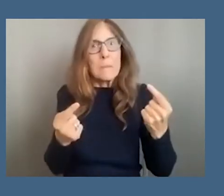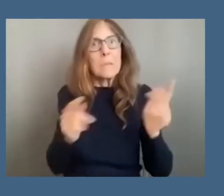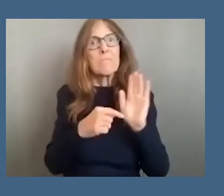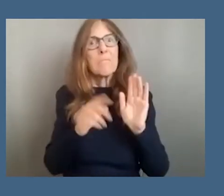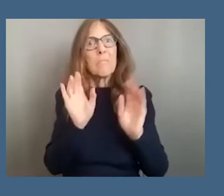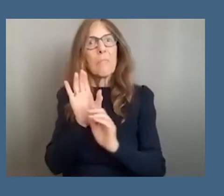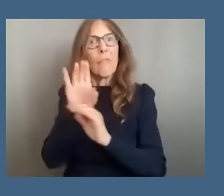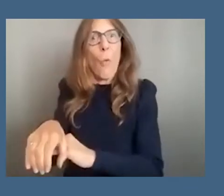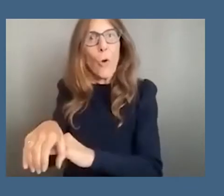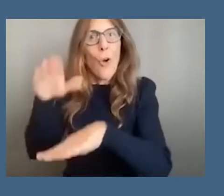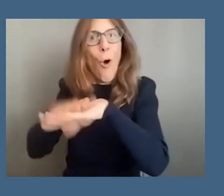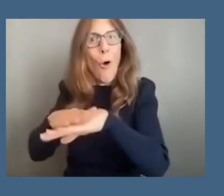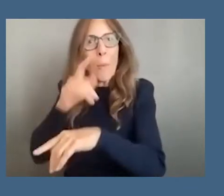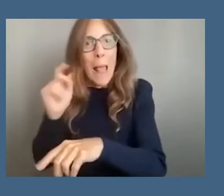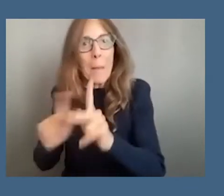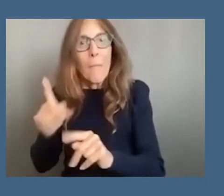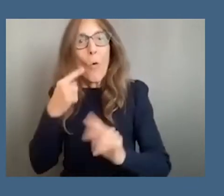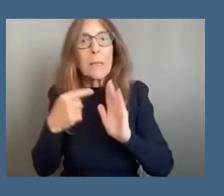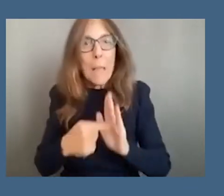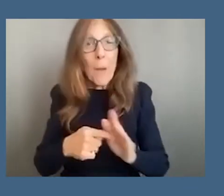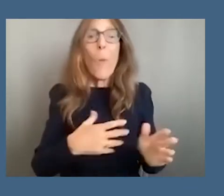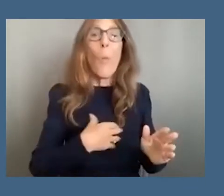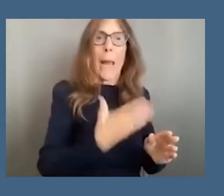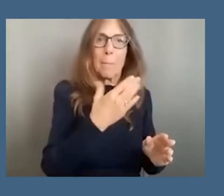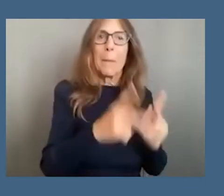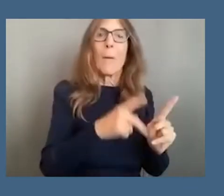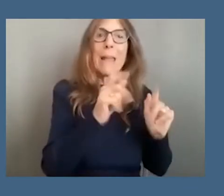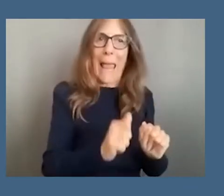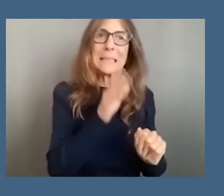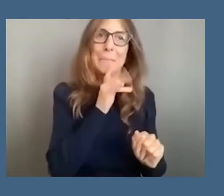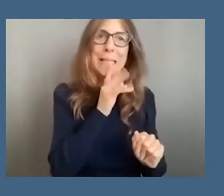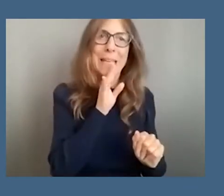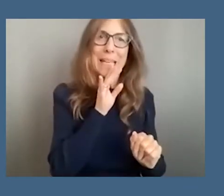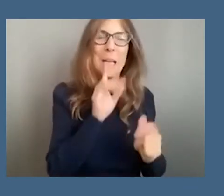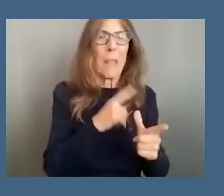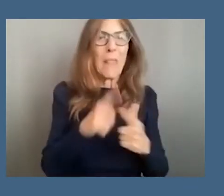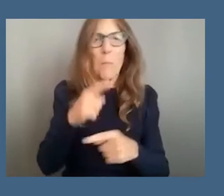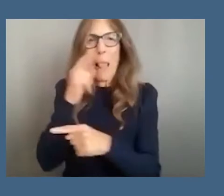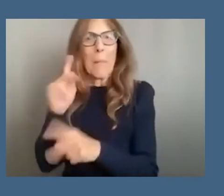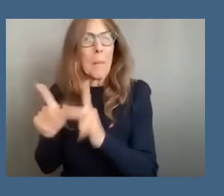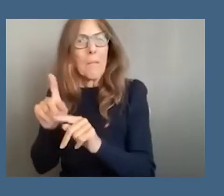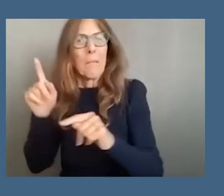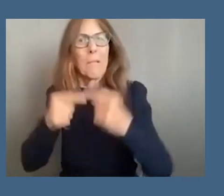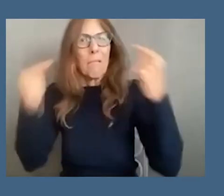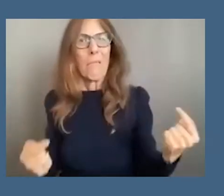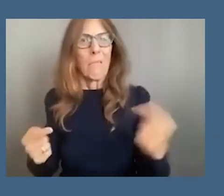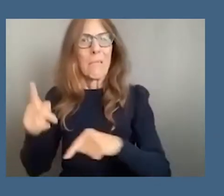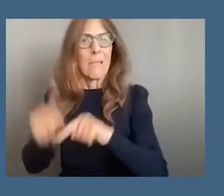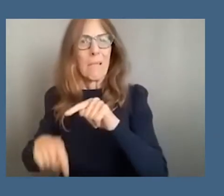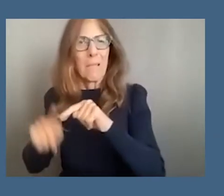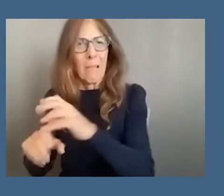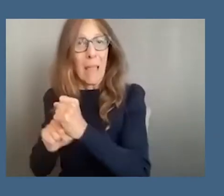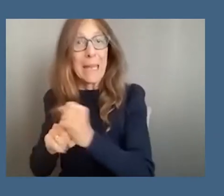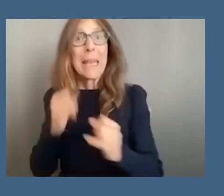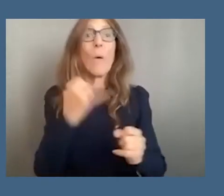people white people have access to speech speech then black people do not have access to speech um if people uh white people have access to freedom